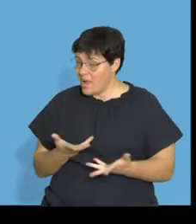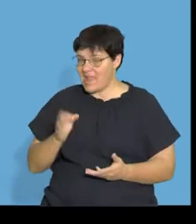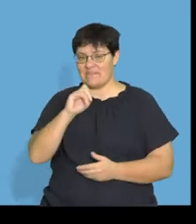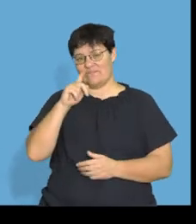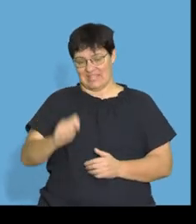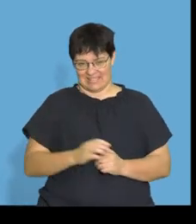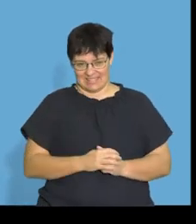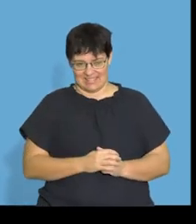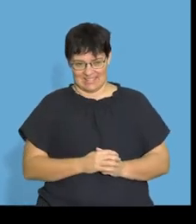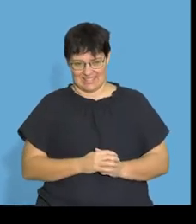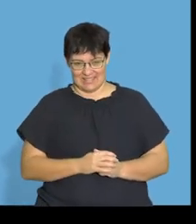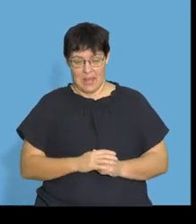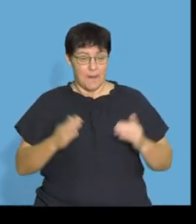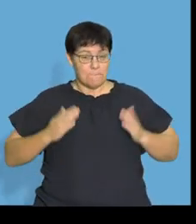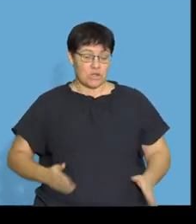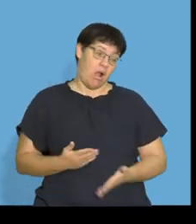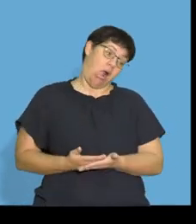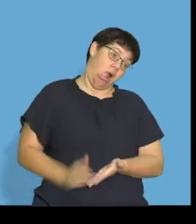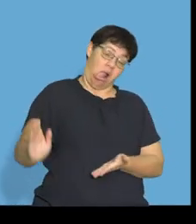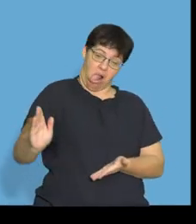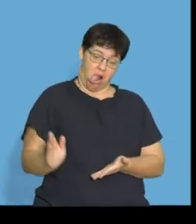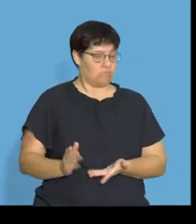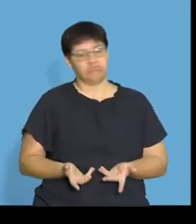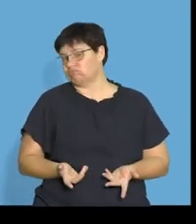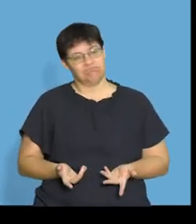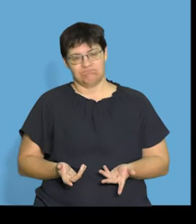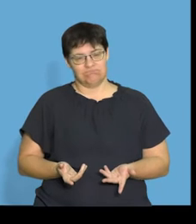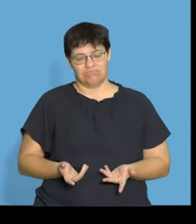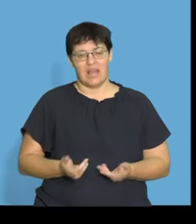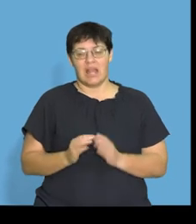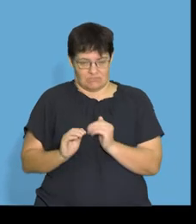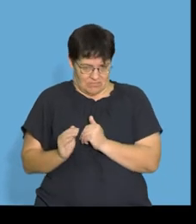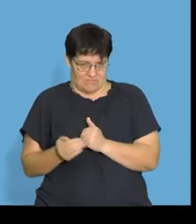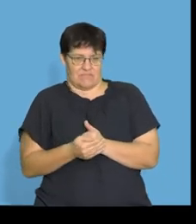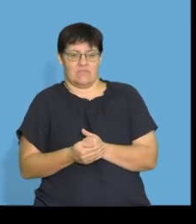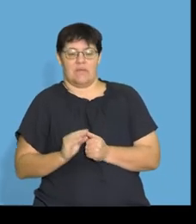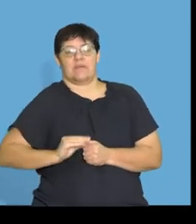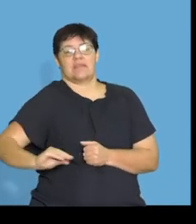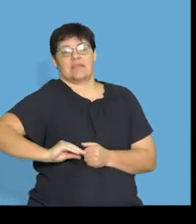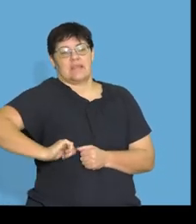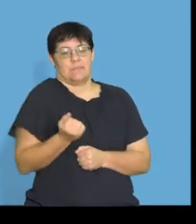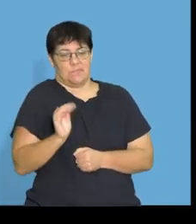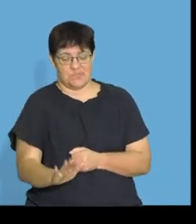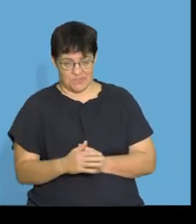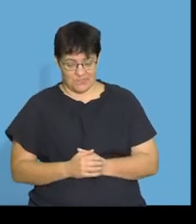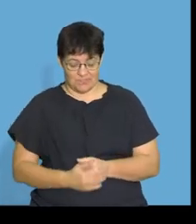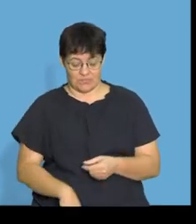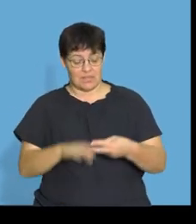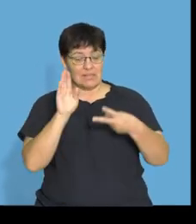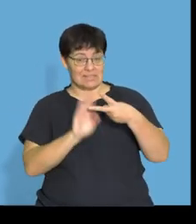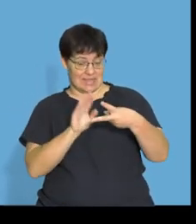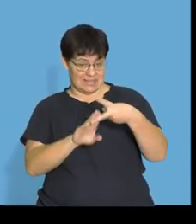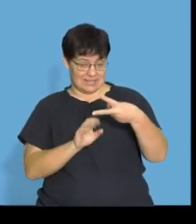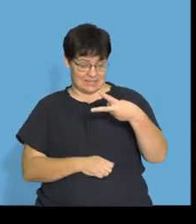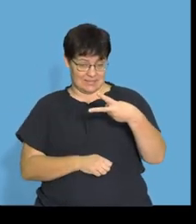that is the fat that we store. Our body doesn't get rid of fats, guys. It just stores it. Okay,